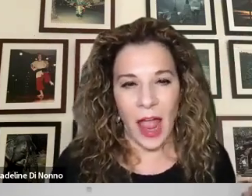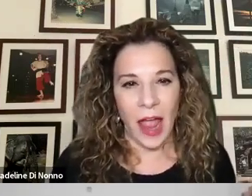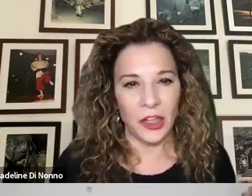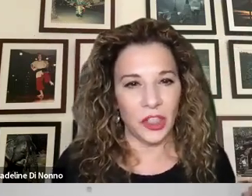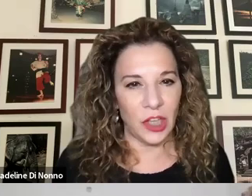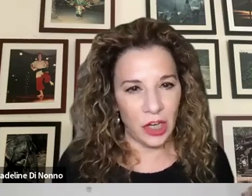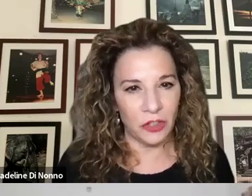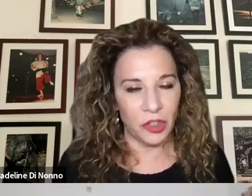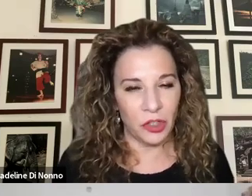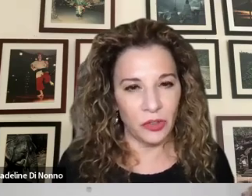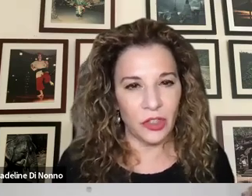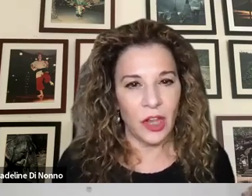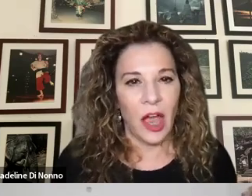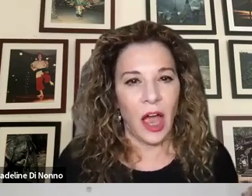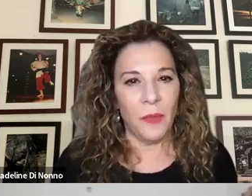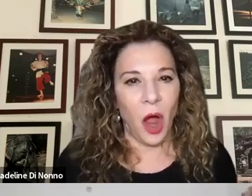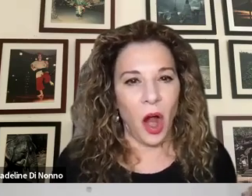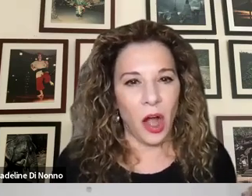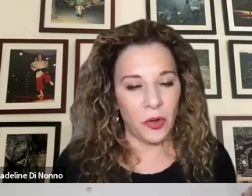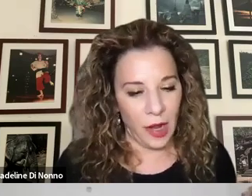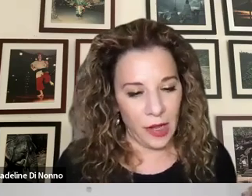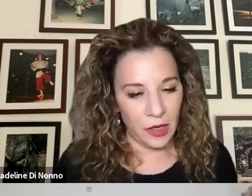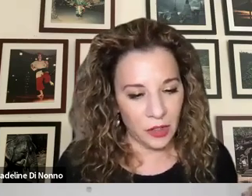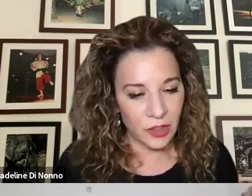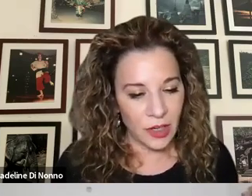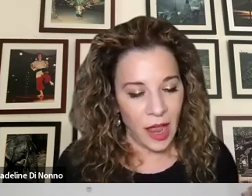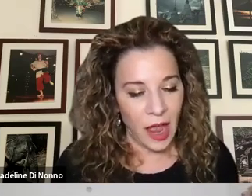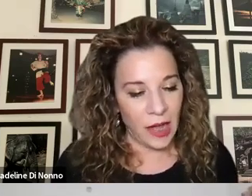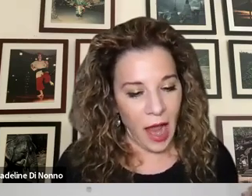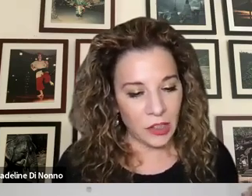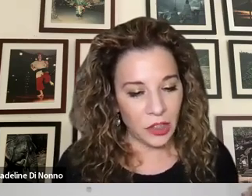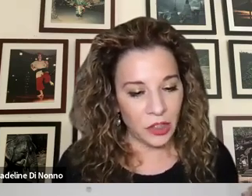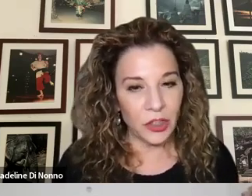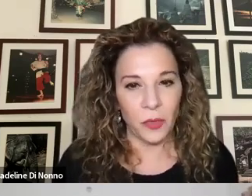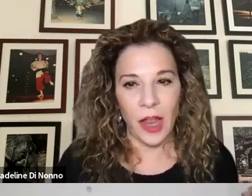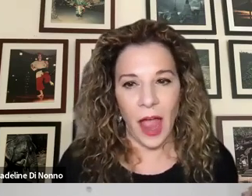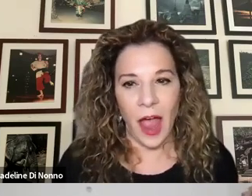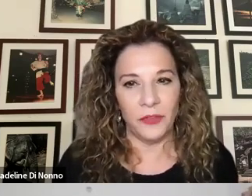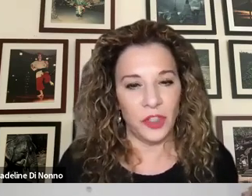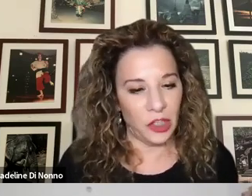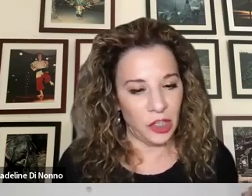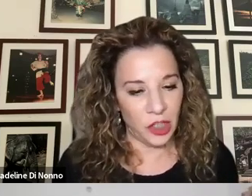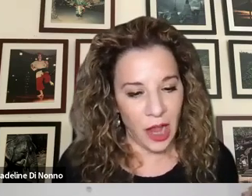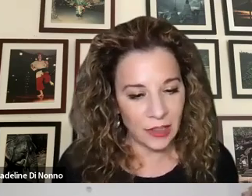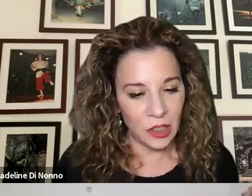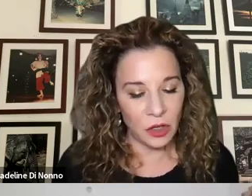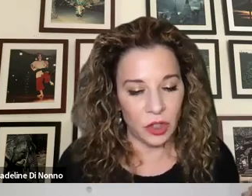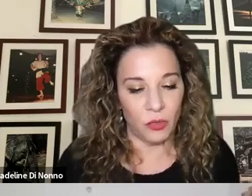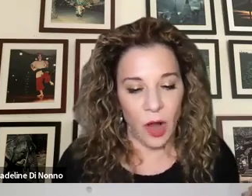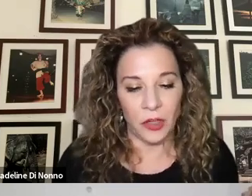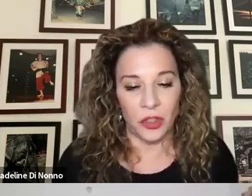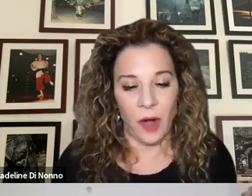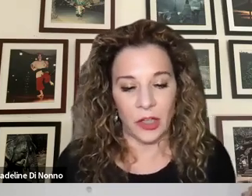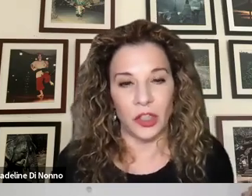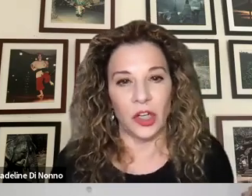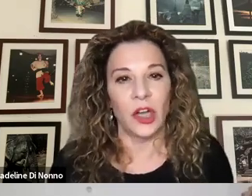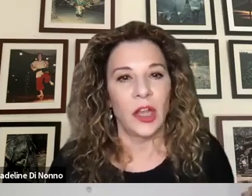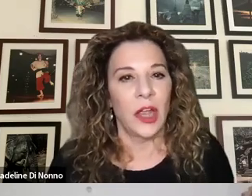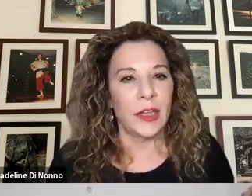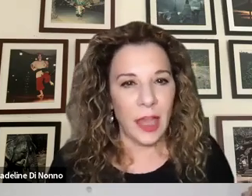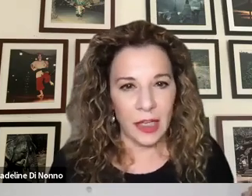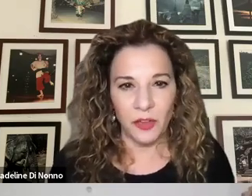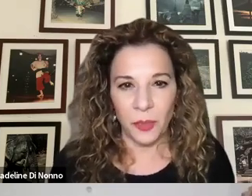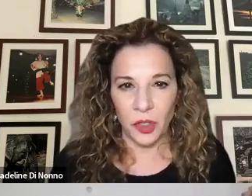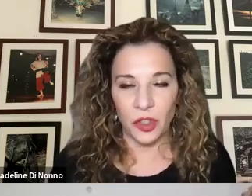in and just introduce our creators and actors. We have JJ Johnson, who's the writer, director,